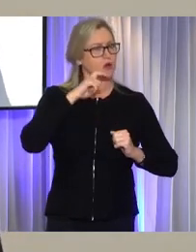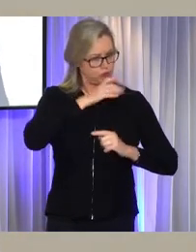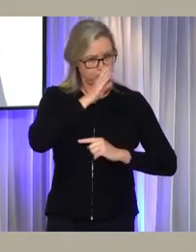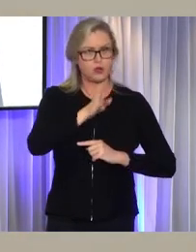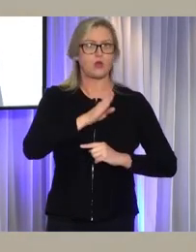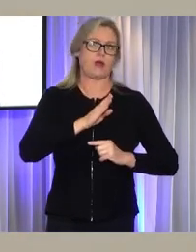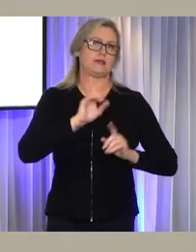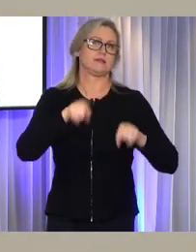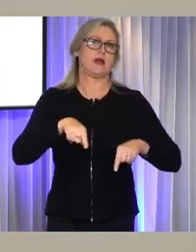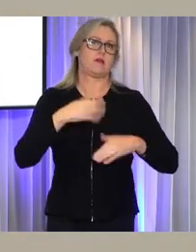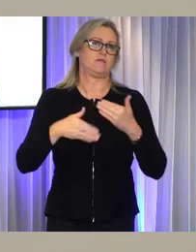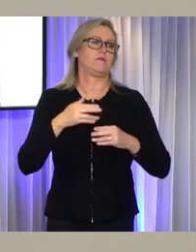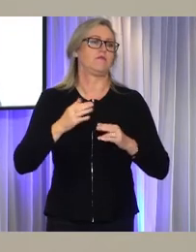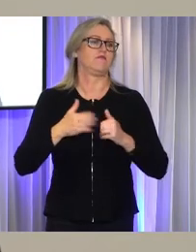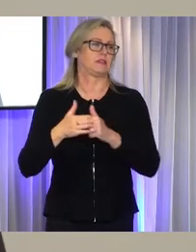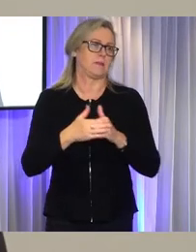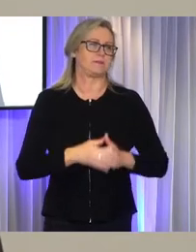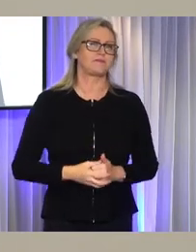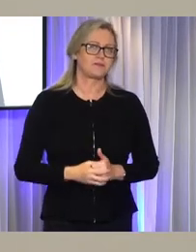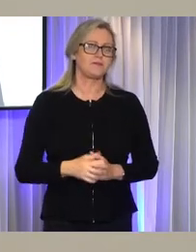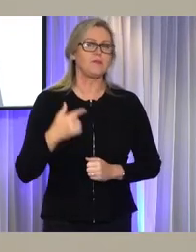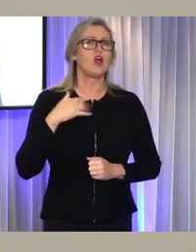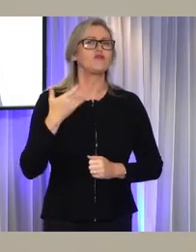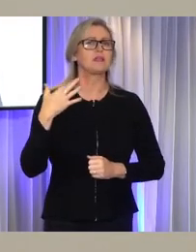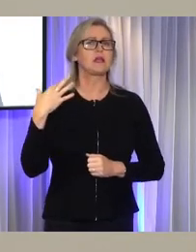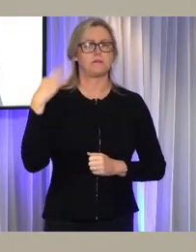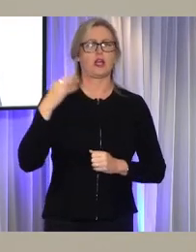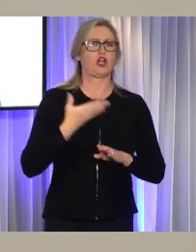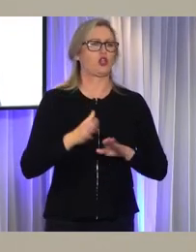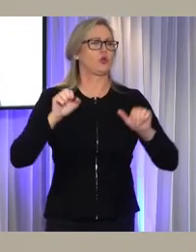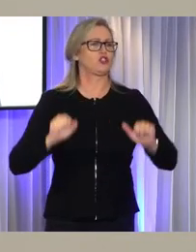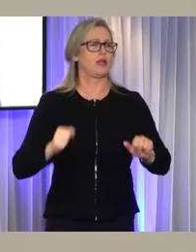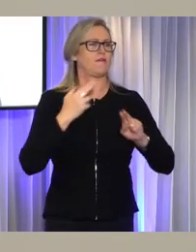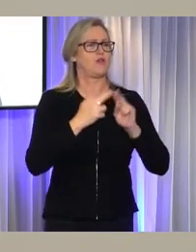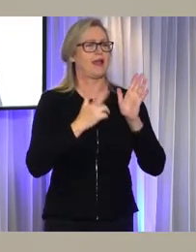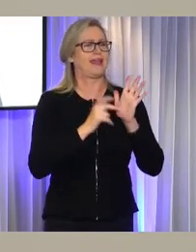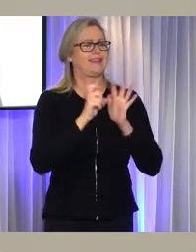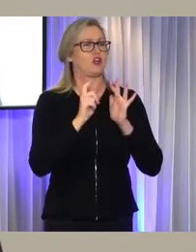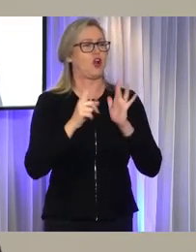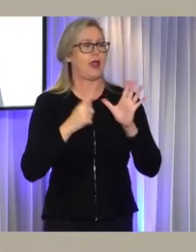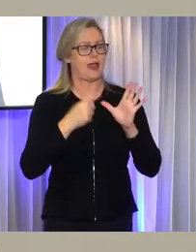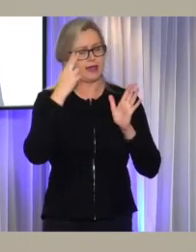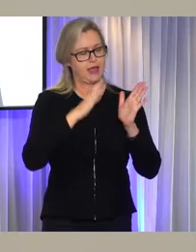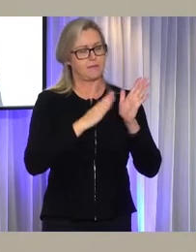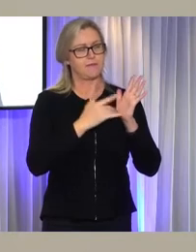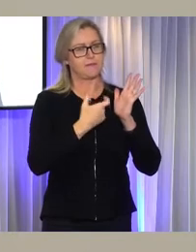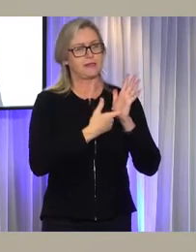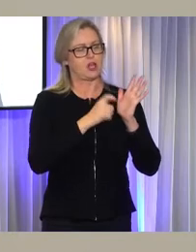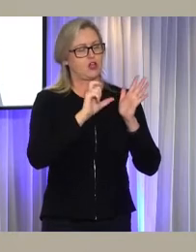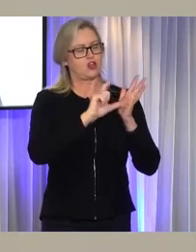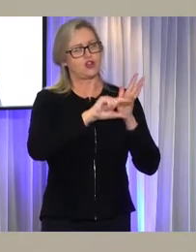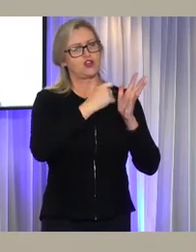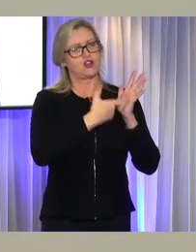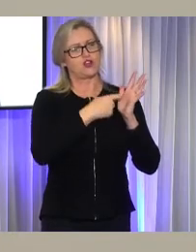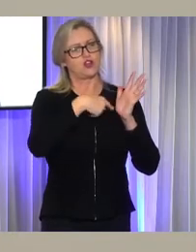I also want to remind you of our great new recent appointment of a new chair of the National Disability Insurance Agency, Mr. Kurt Fearnley AO.